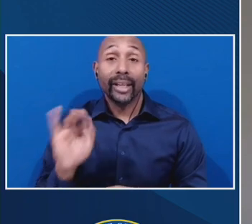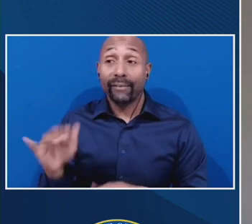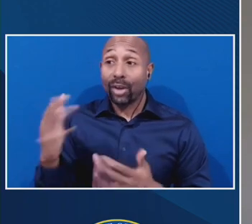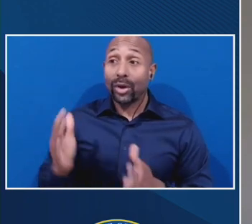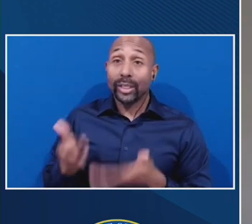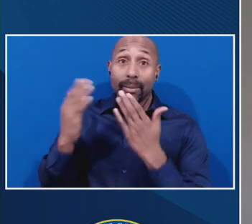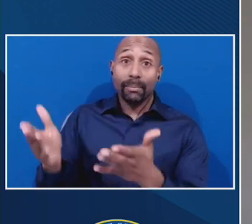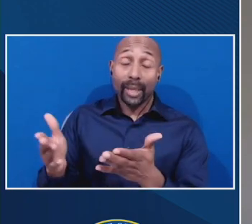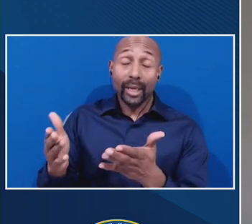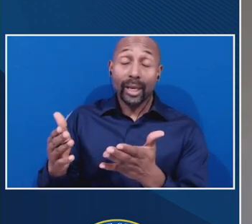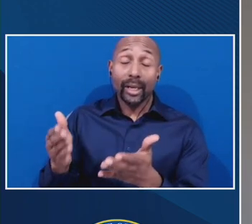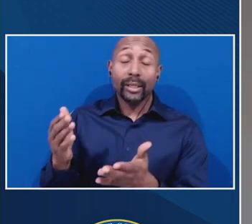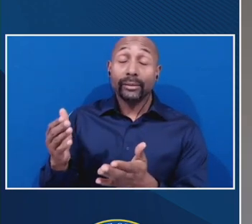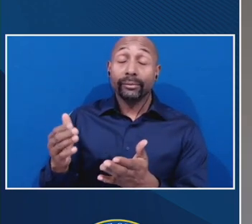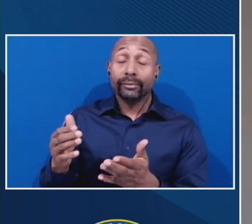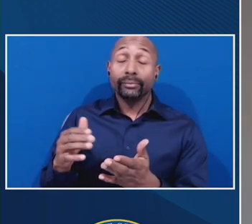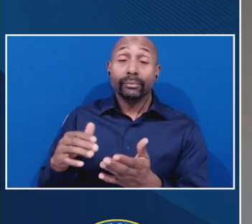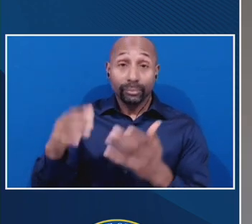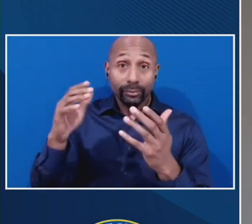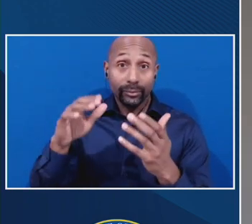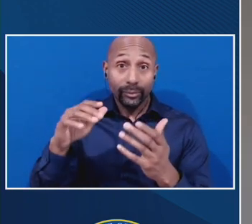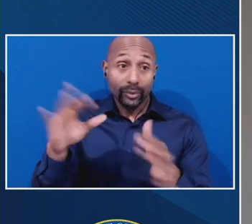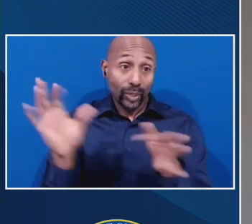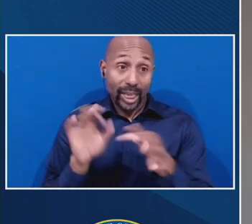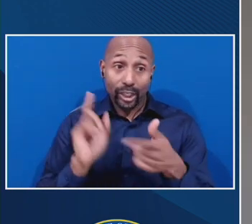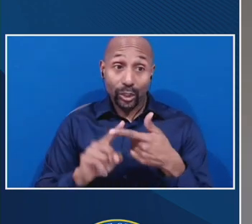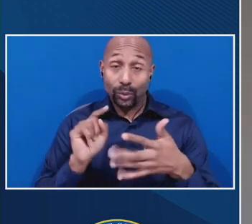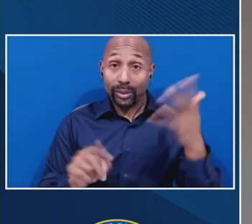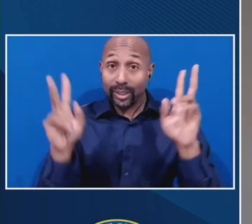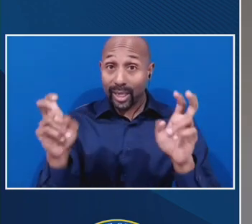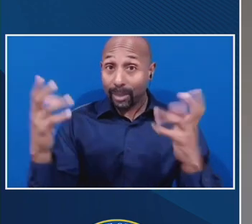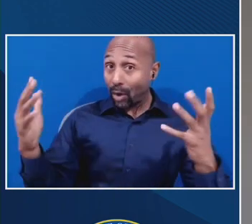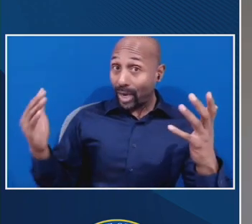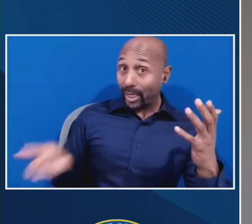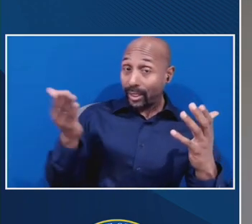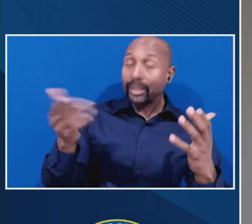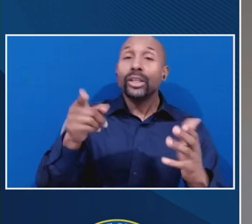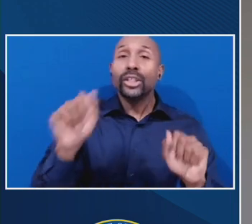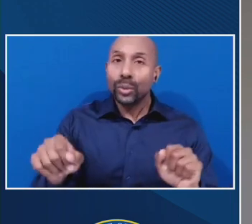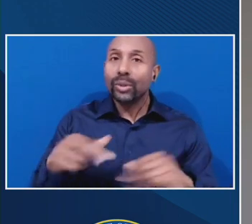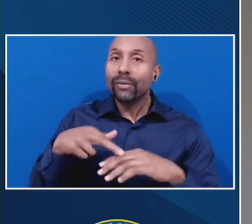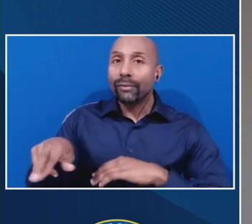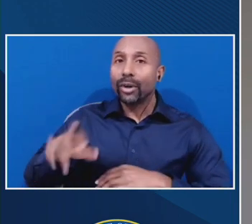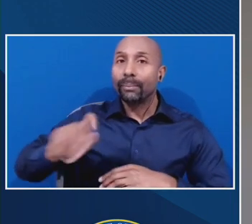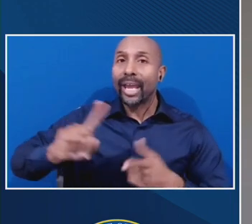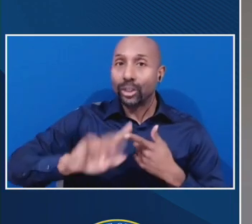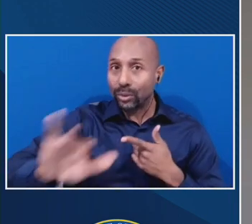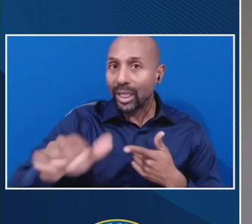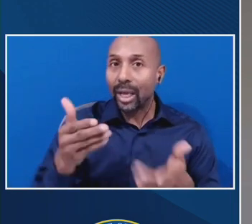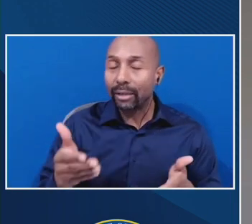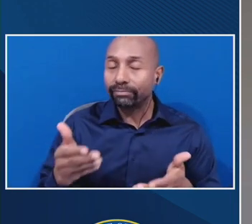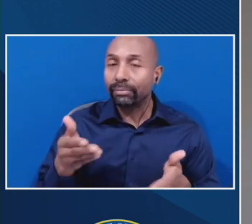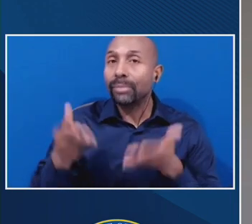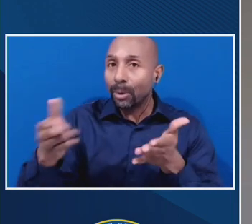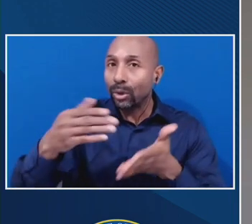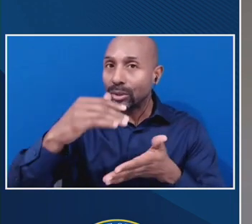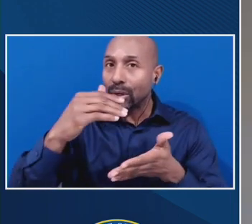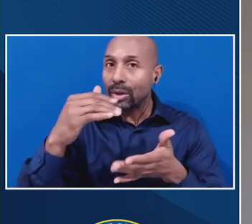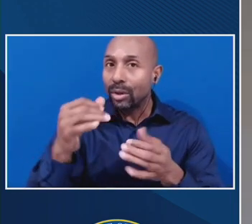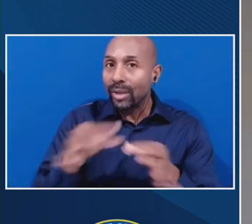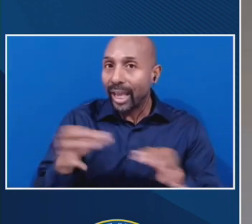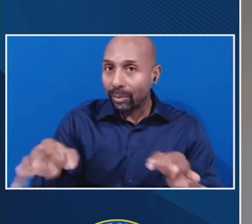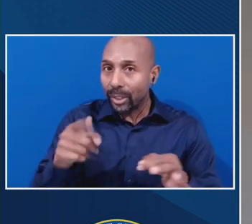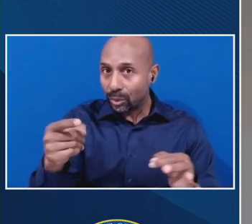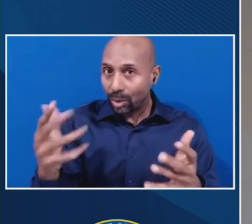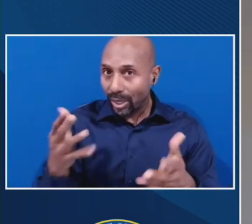these topics, um, you're free to refer to language in that, um, just to bring it to the attention of the department,